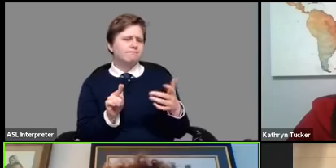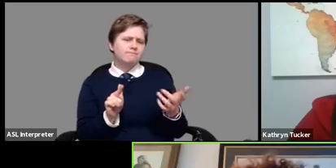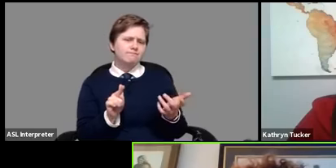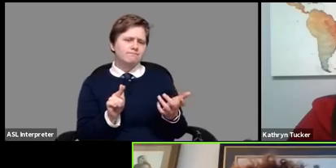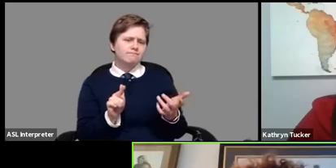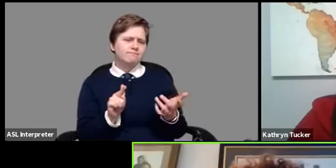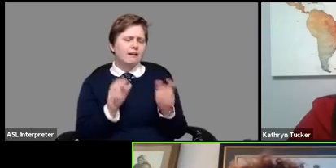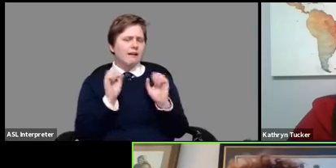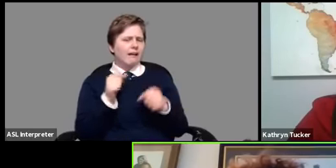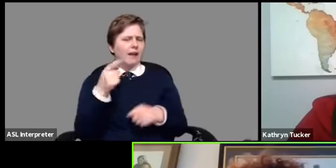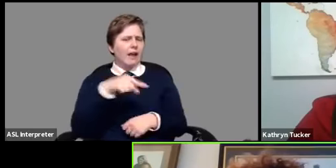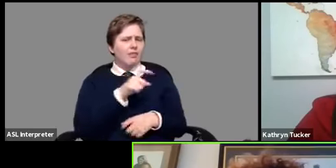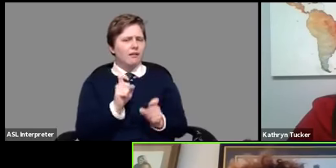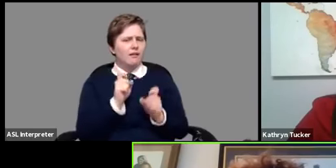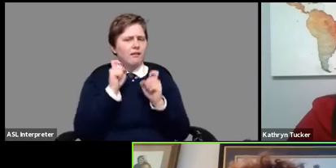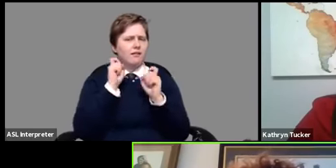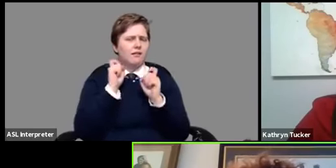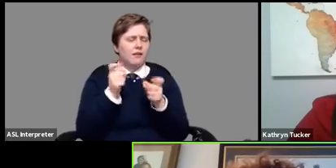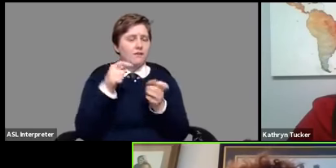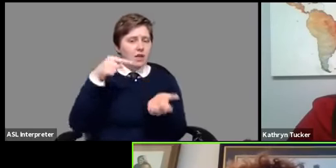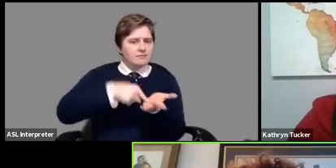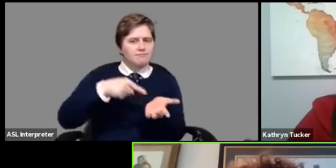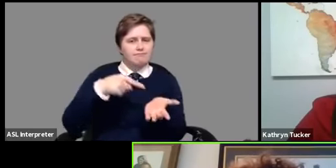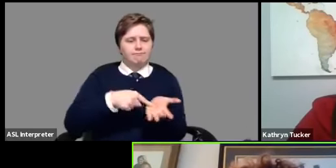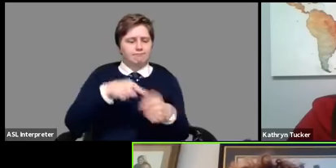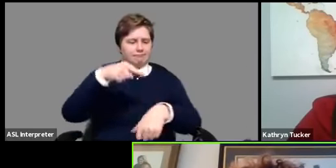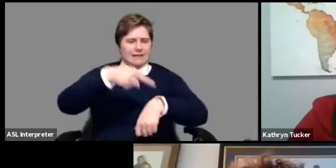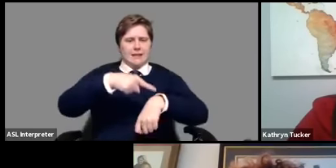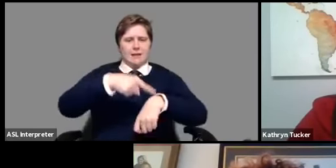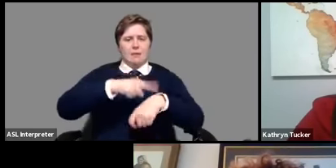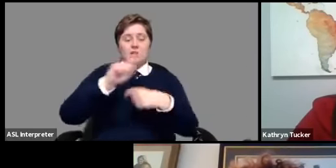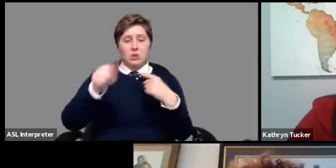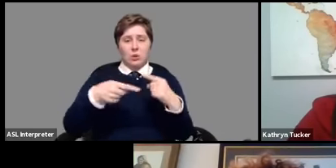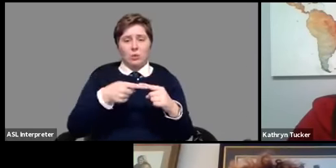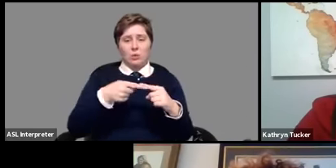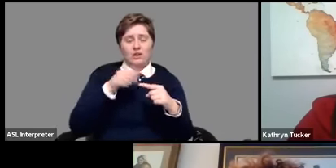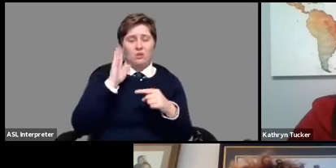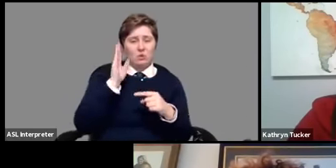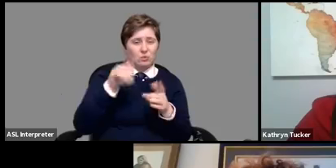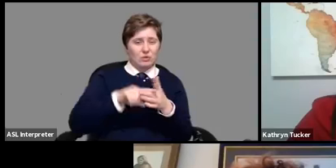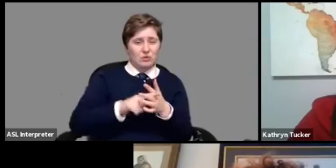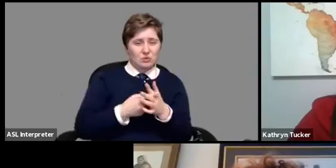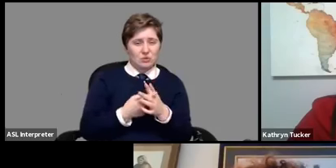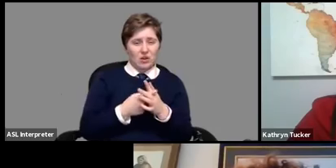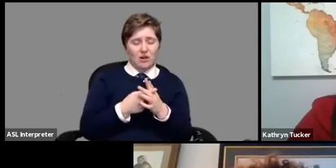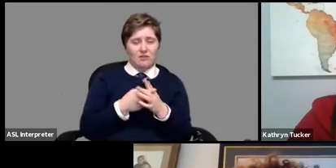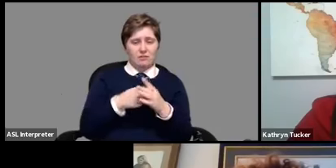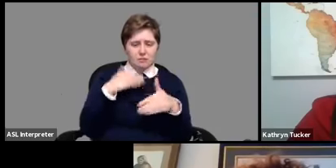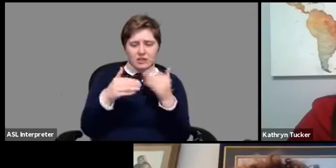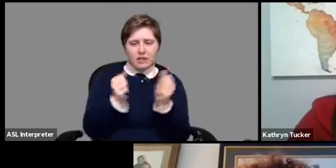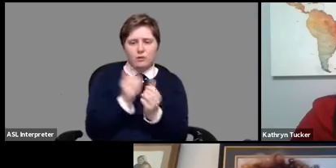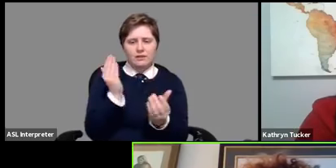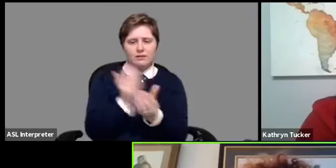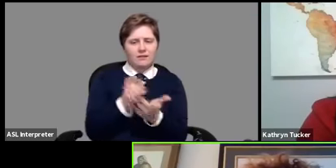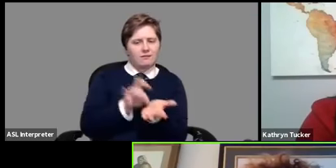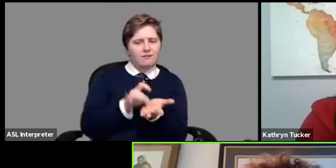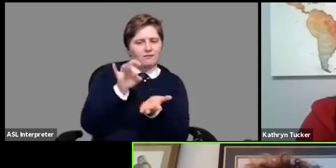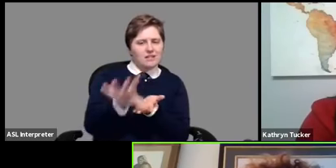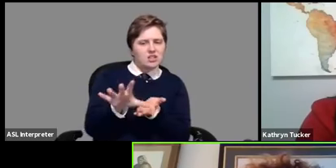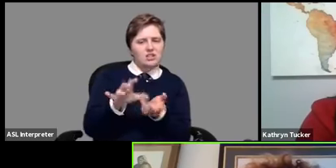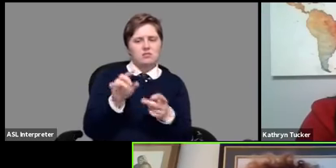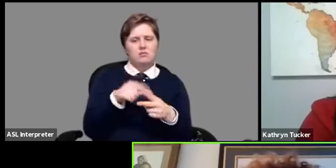can they give you a deadline as to when they will start eviction proceedings or do